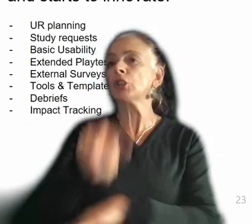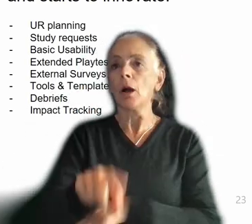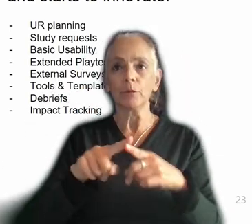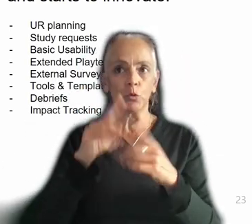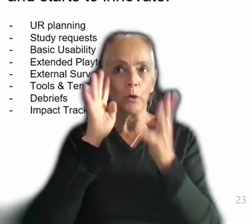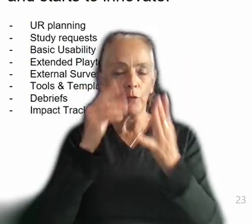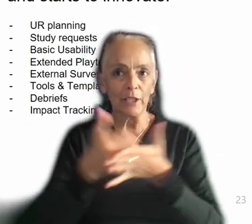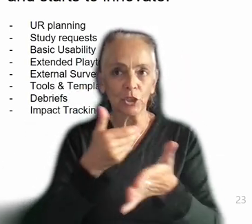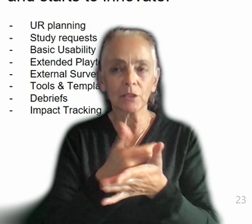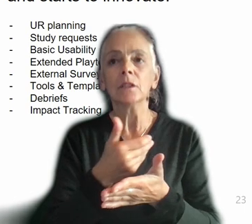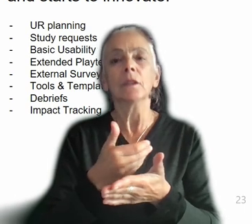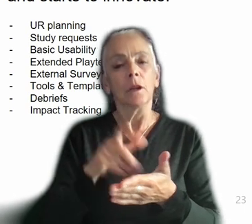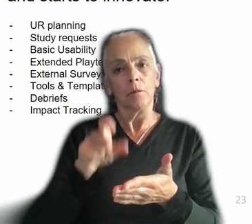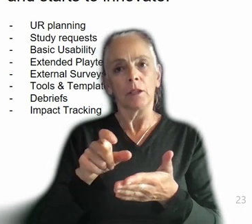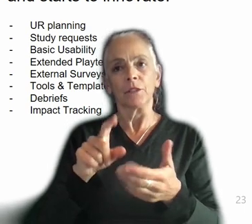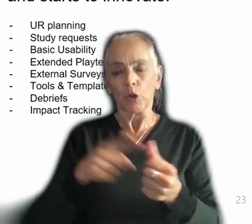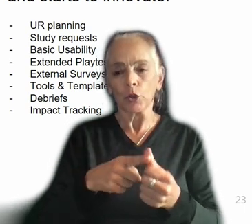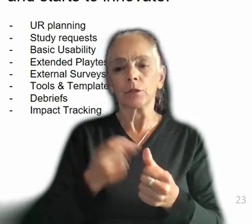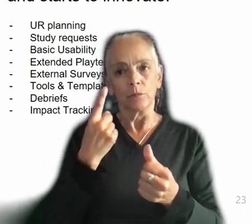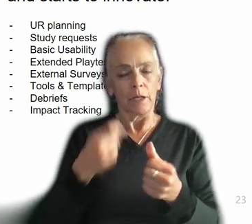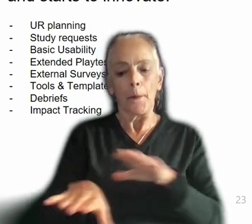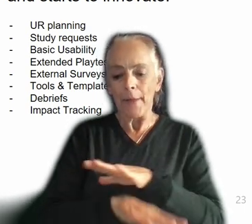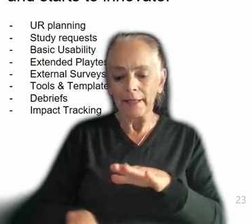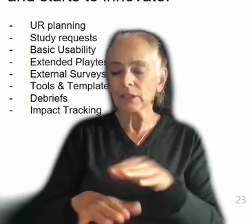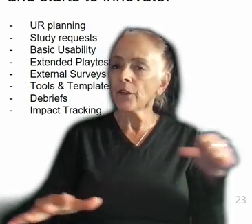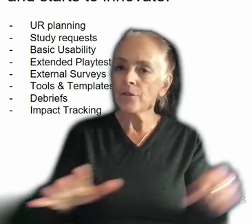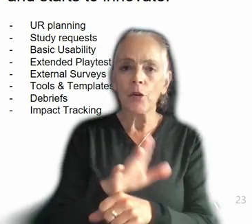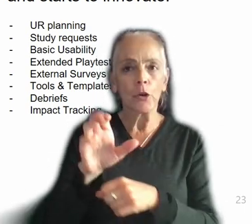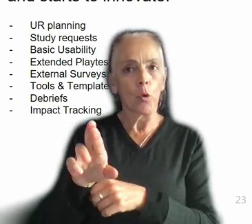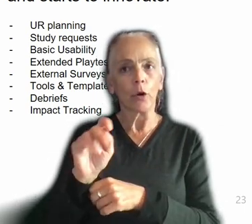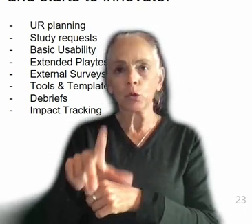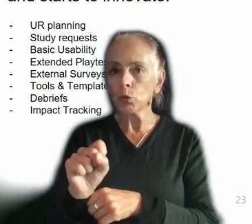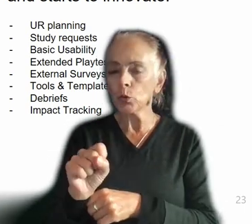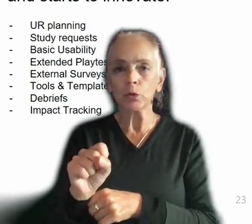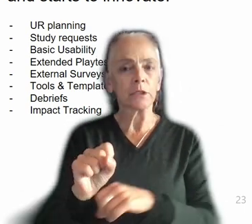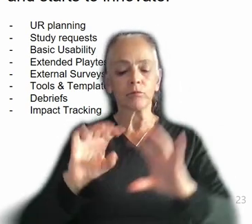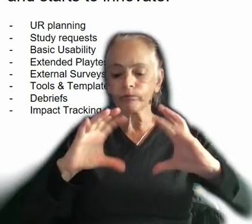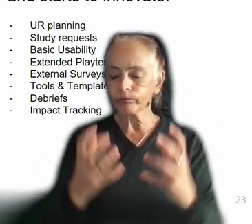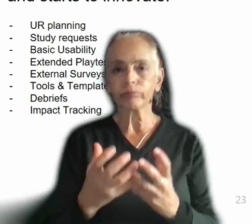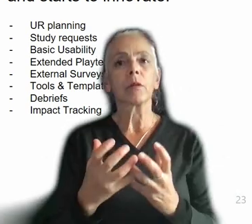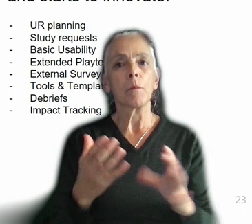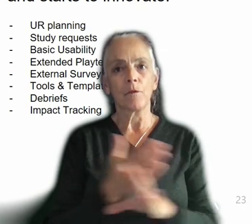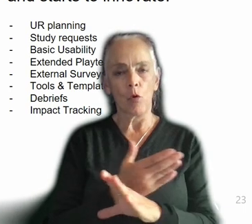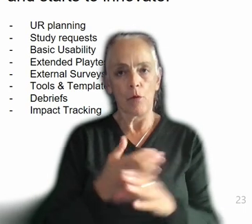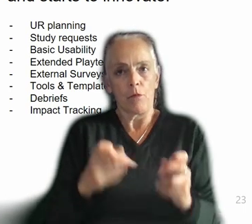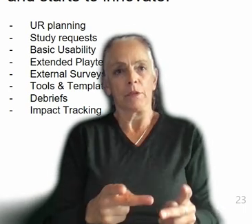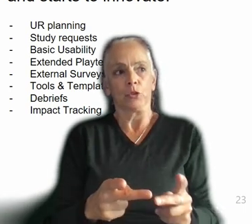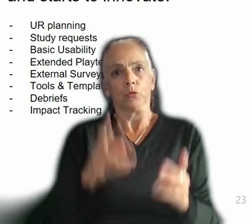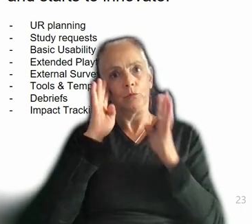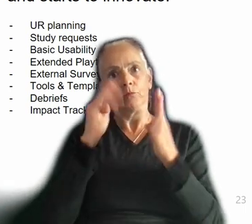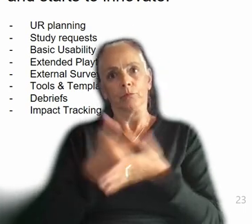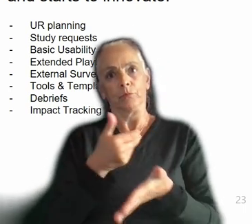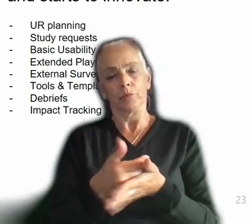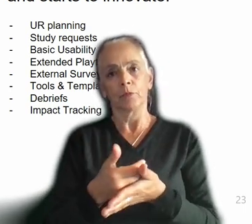the basics. And by basics, I mean the full UR toolset before you're allowed to innovate. And the reason for this is pretty simple. The basic answer is that